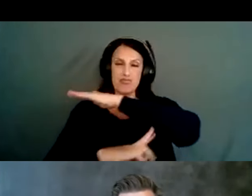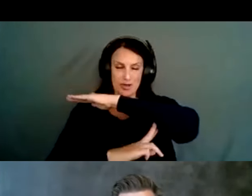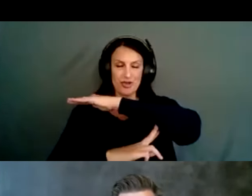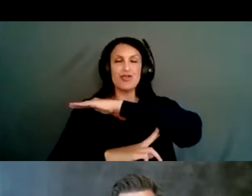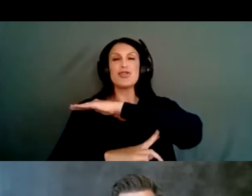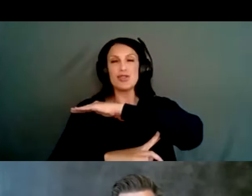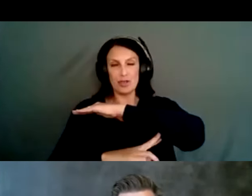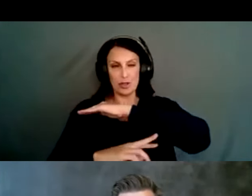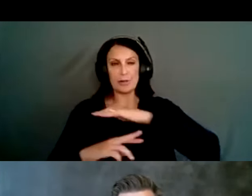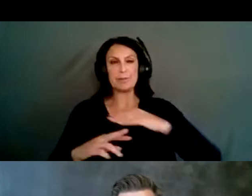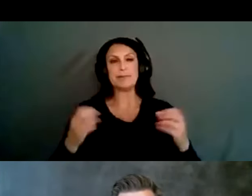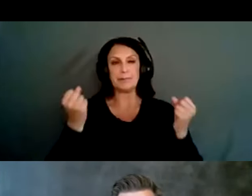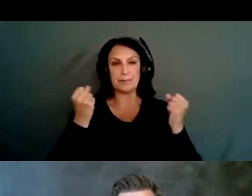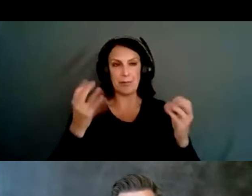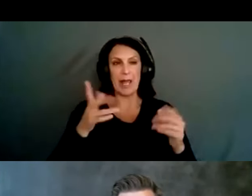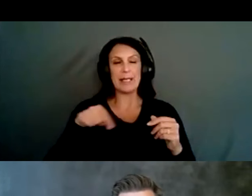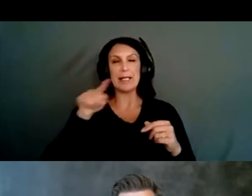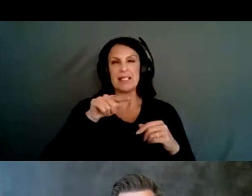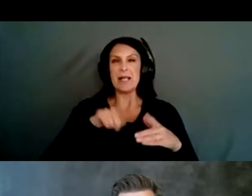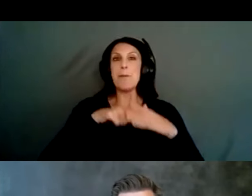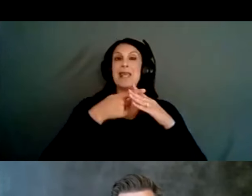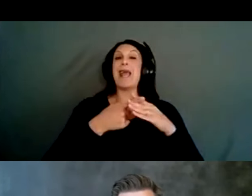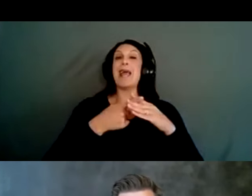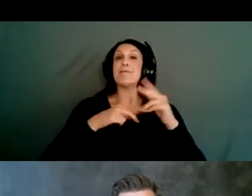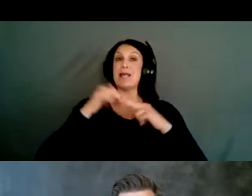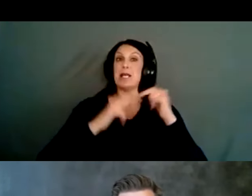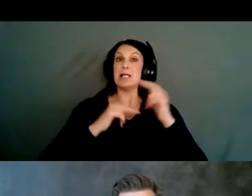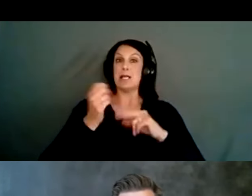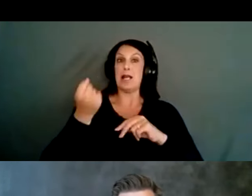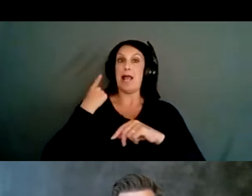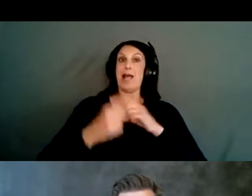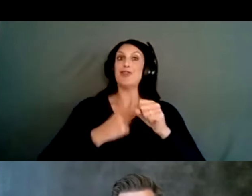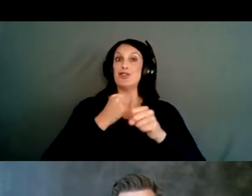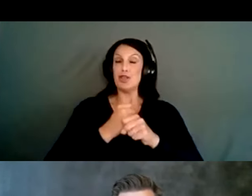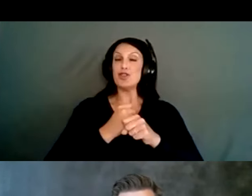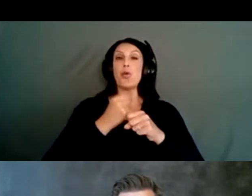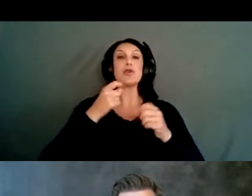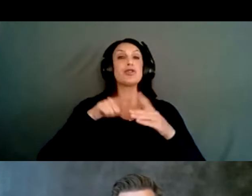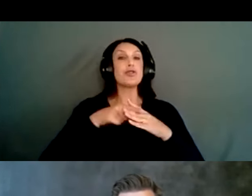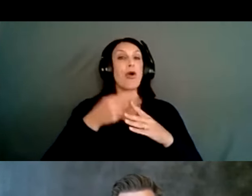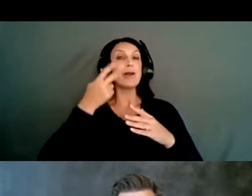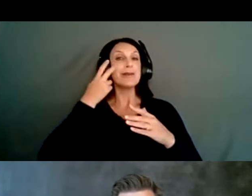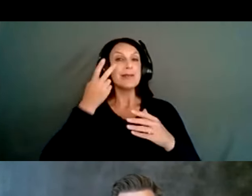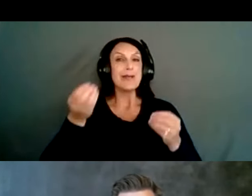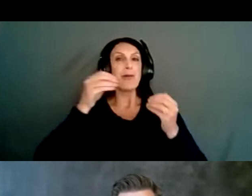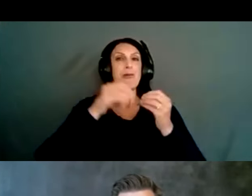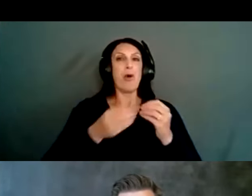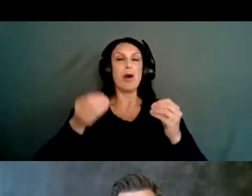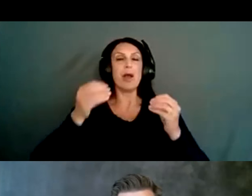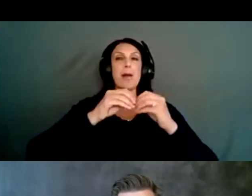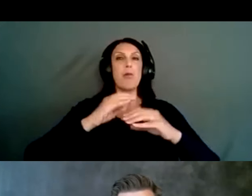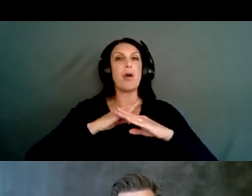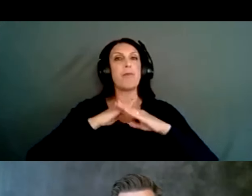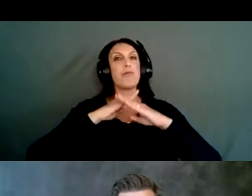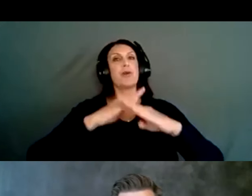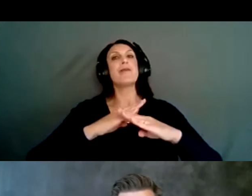the Colorado Street Bridge began construction last year. So we are seeing examples of these bridges. And more importantly, I think, and I